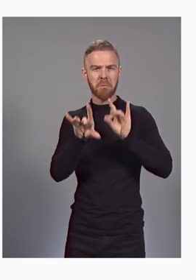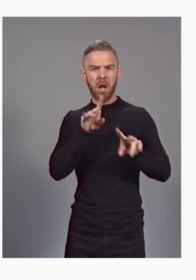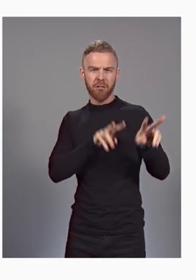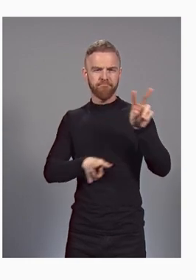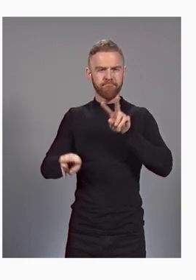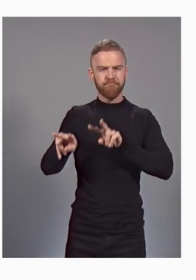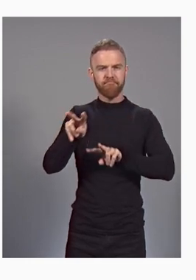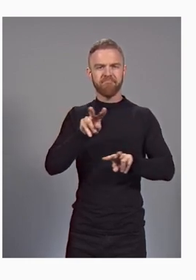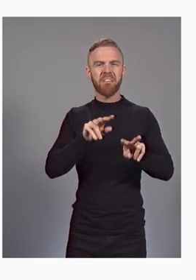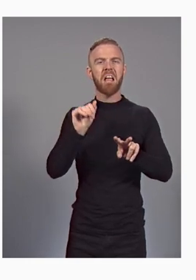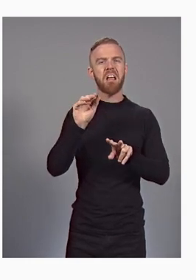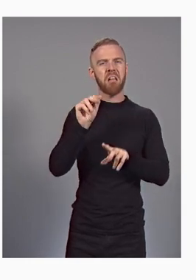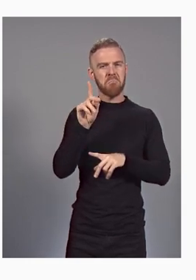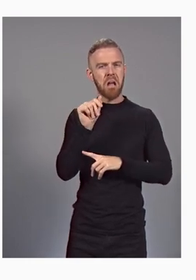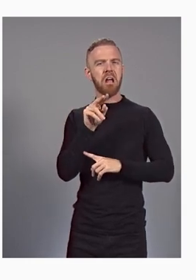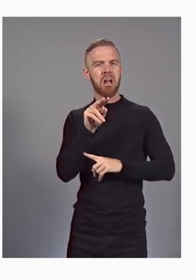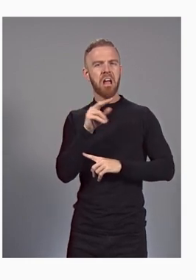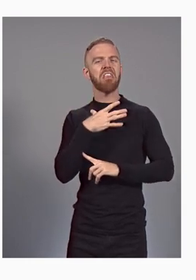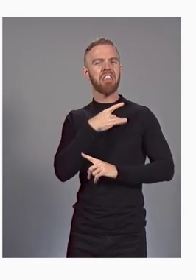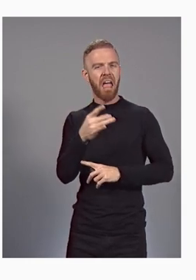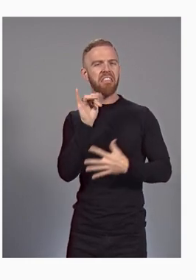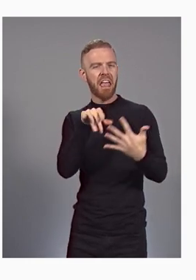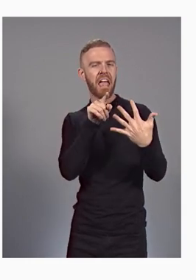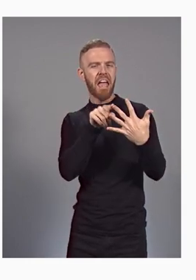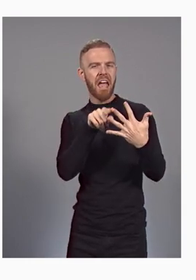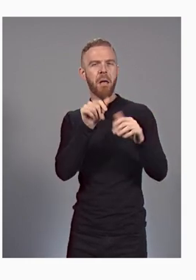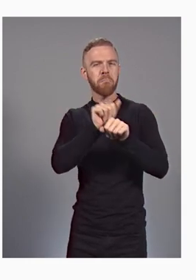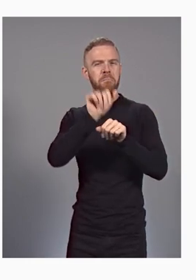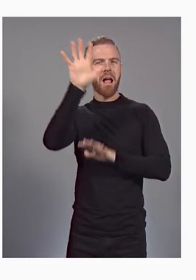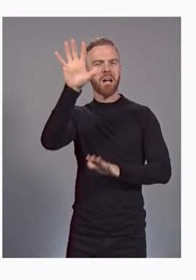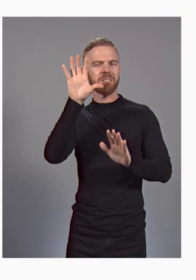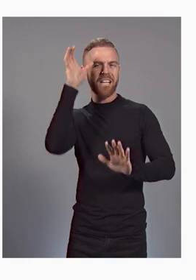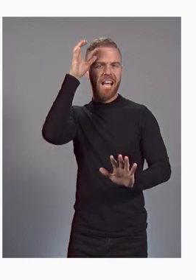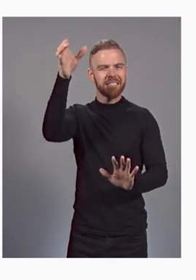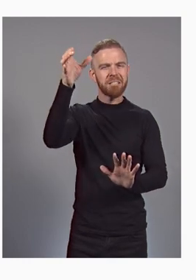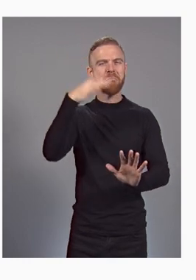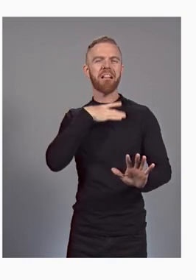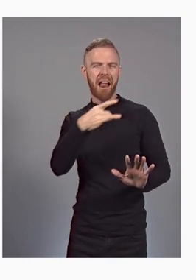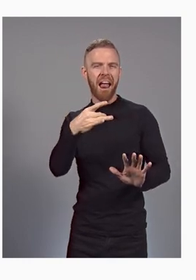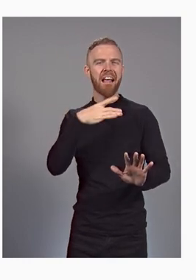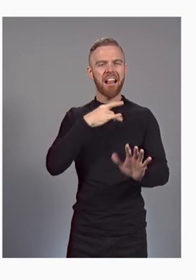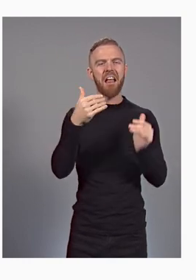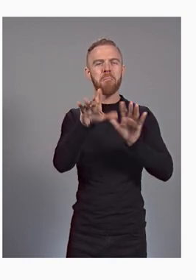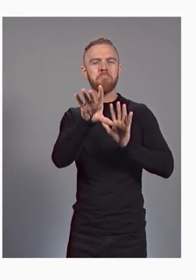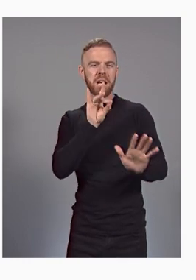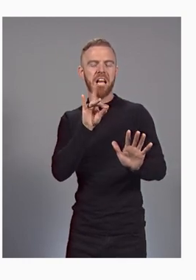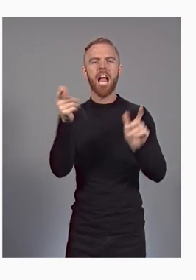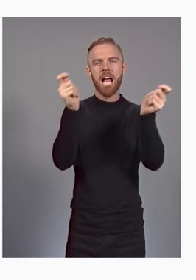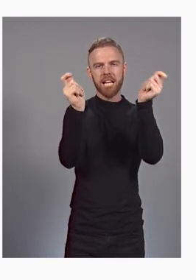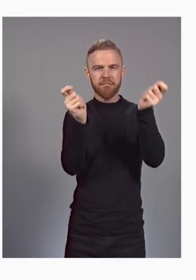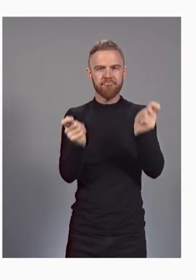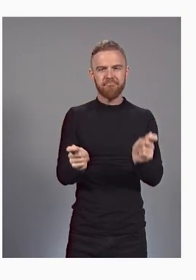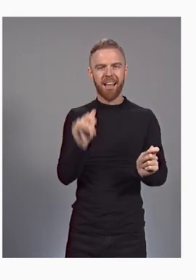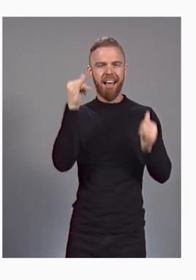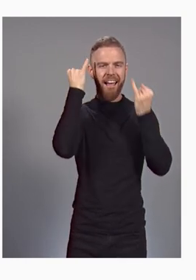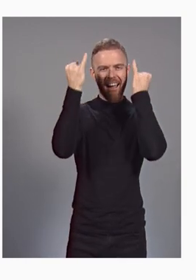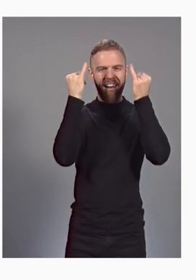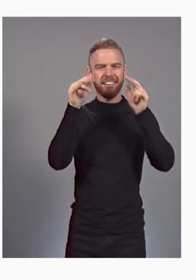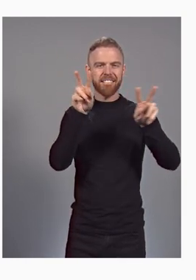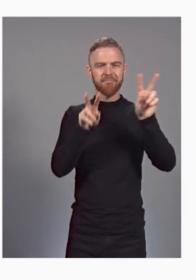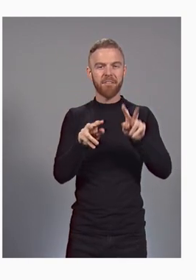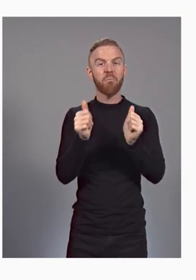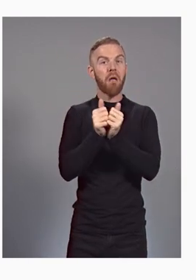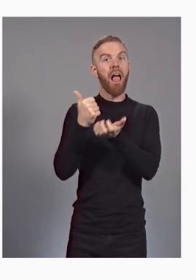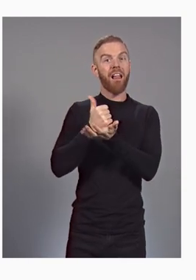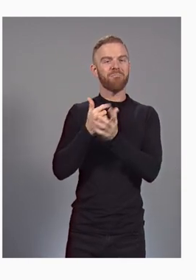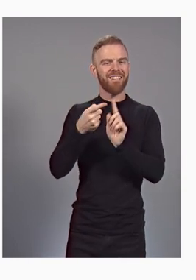She likes the look of the mountain concept, and that's the one she picks. She begins to refine the idea. With the help of intelligent